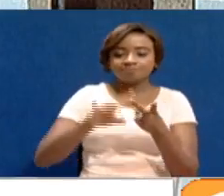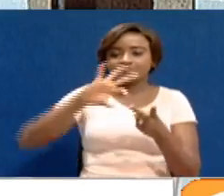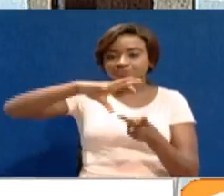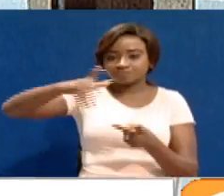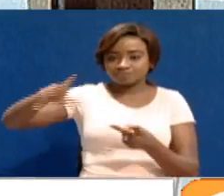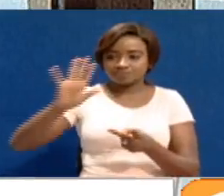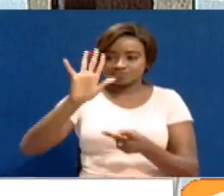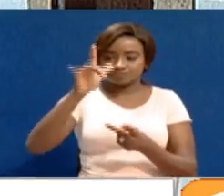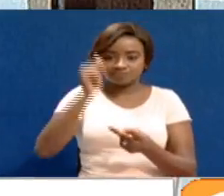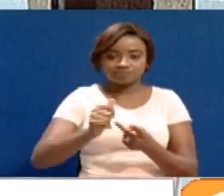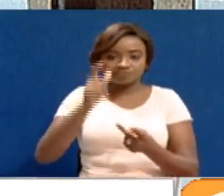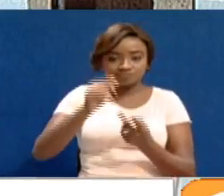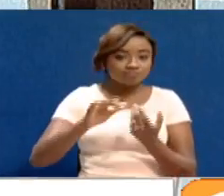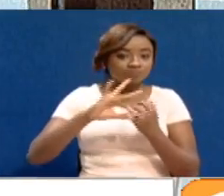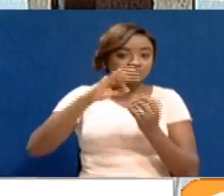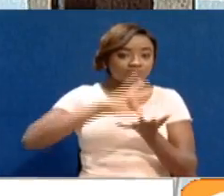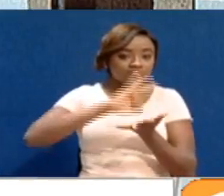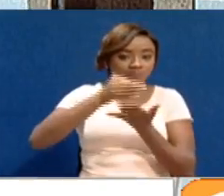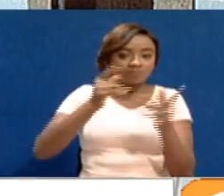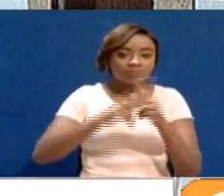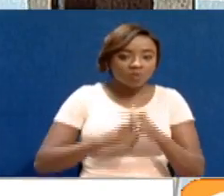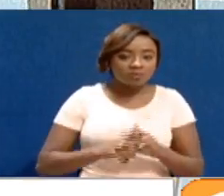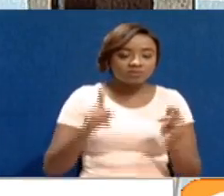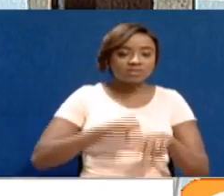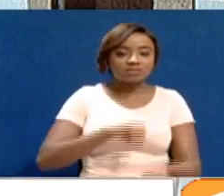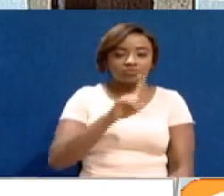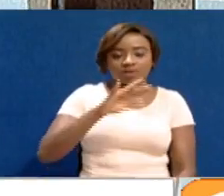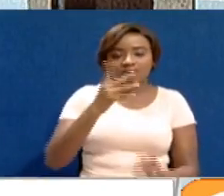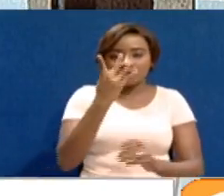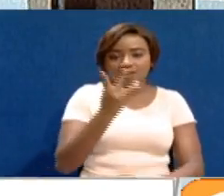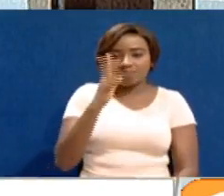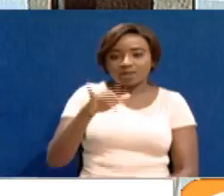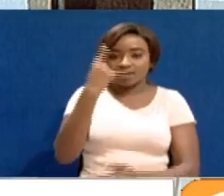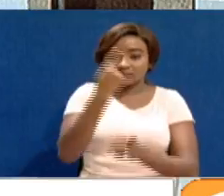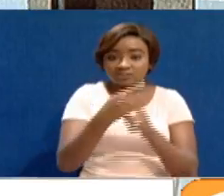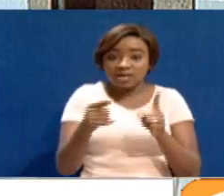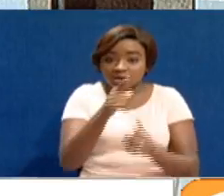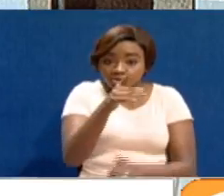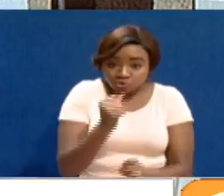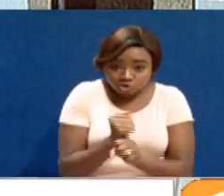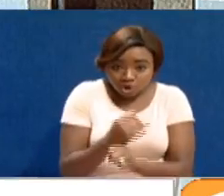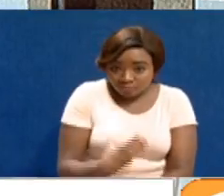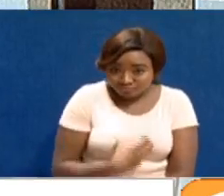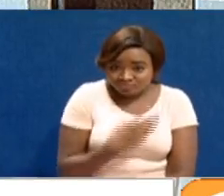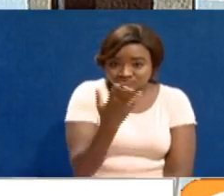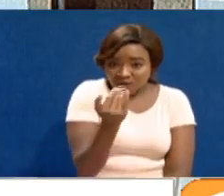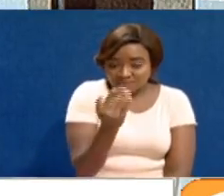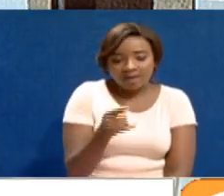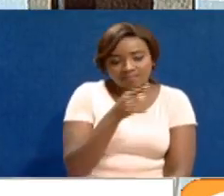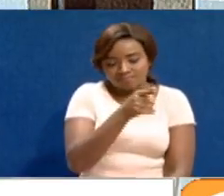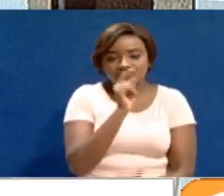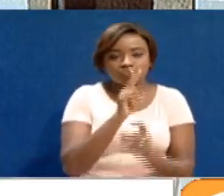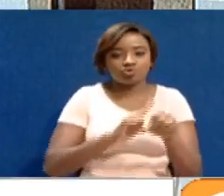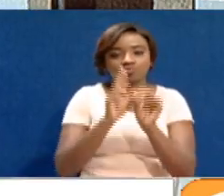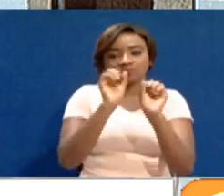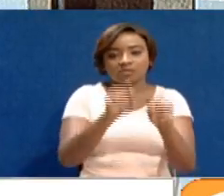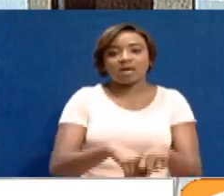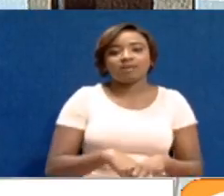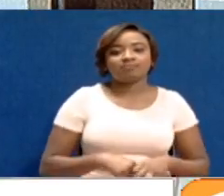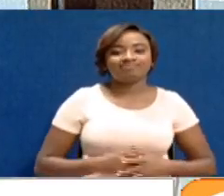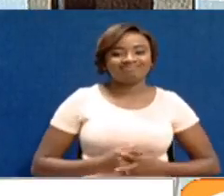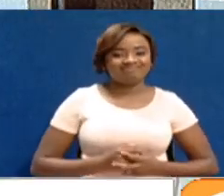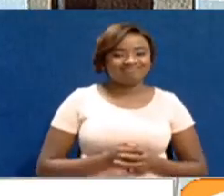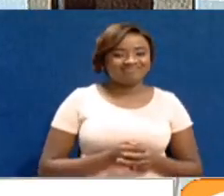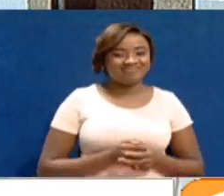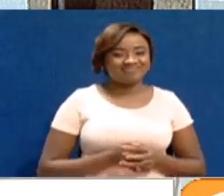is expected to kick off in April next year with retirees being given top priority in the acquisition of selected housing units.